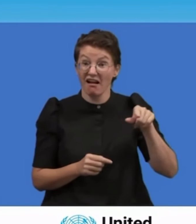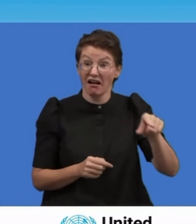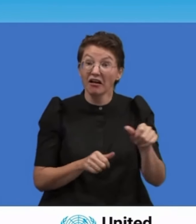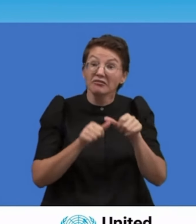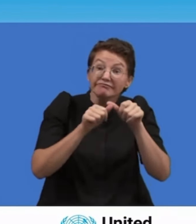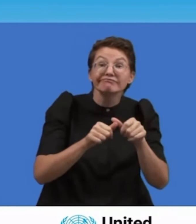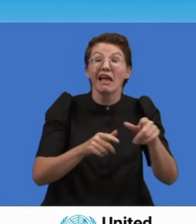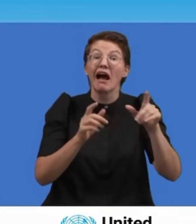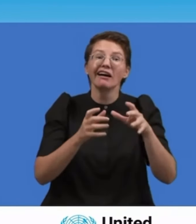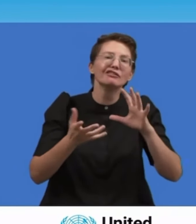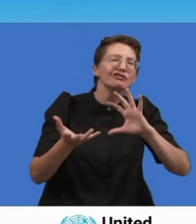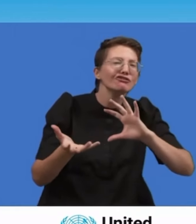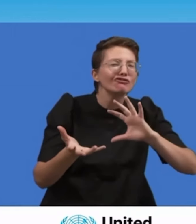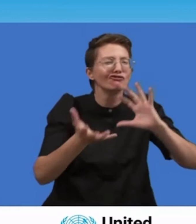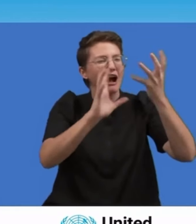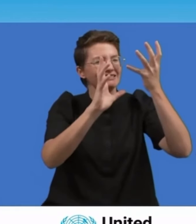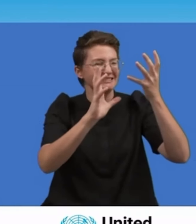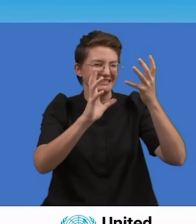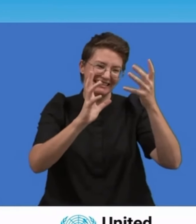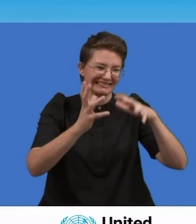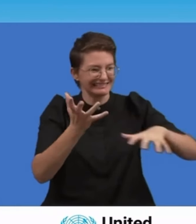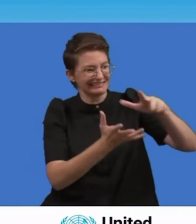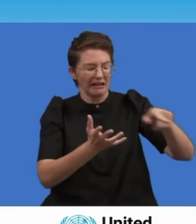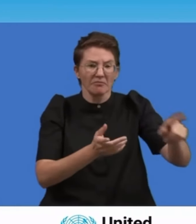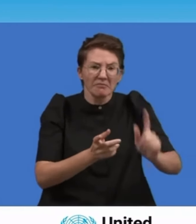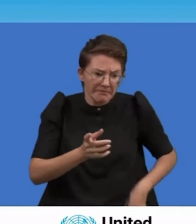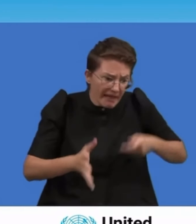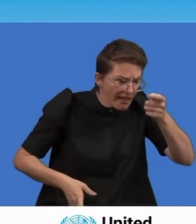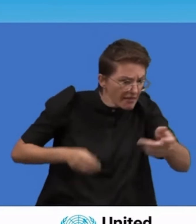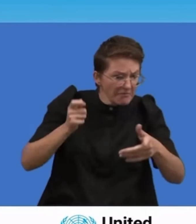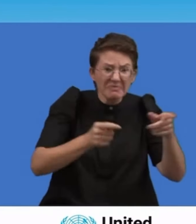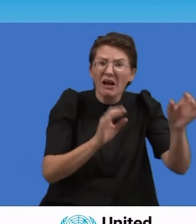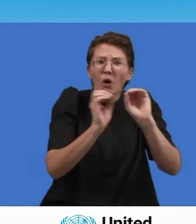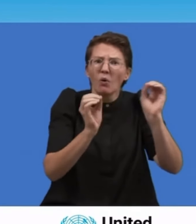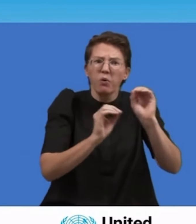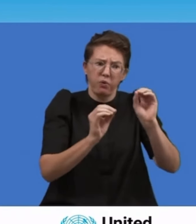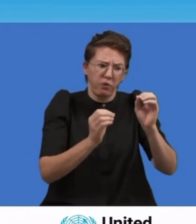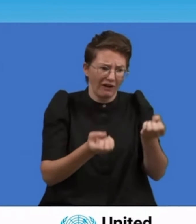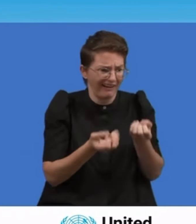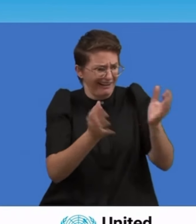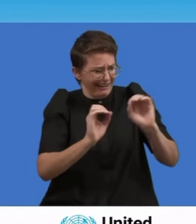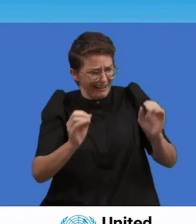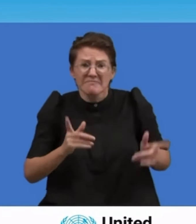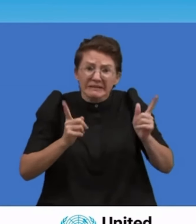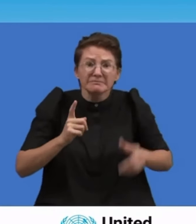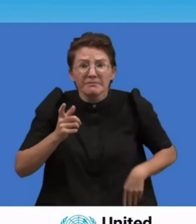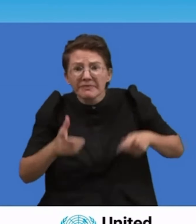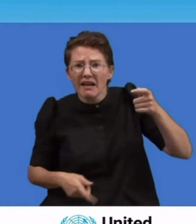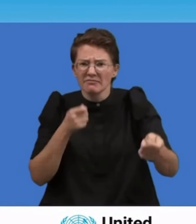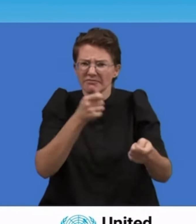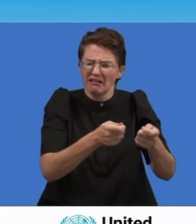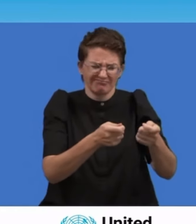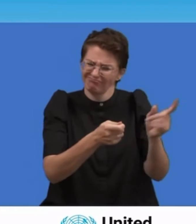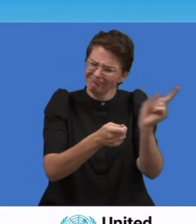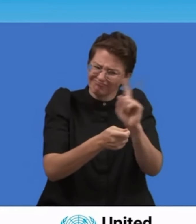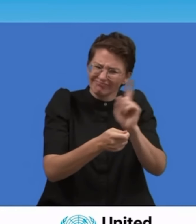percent of the world's population, still live in extreme poverty, deprived of basic human rights,